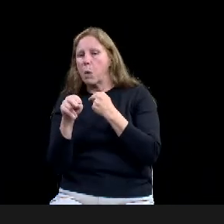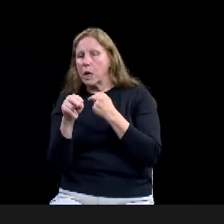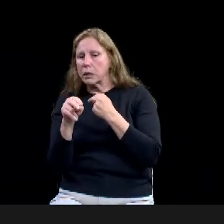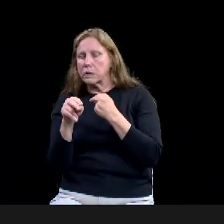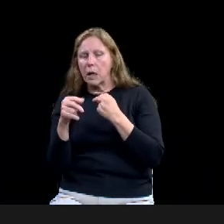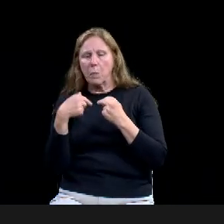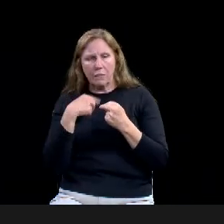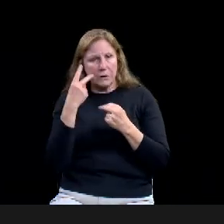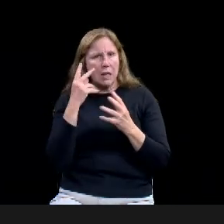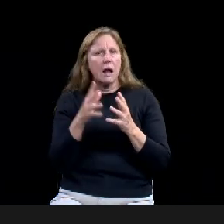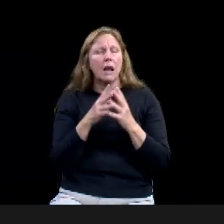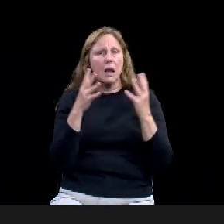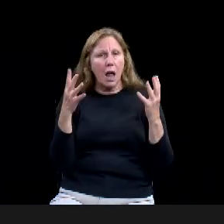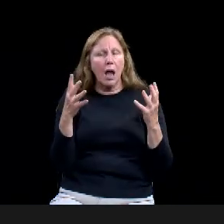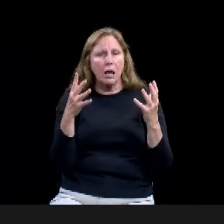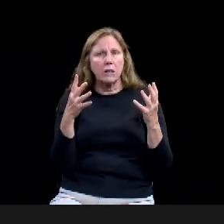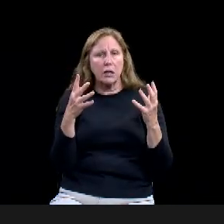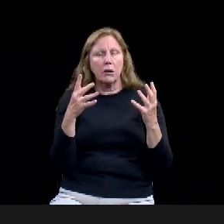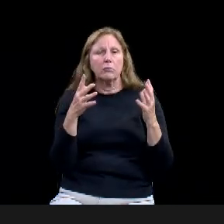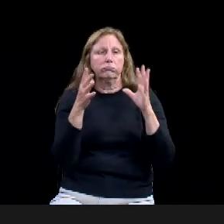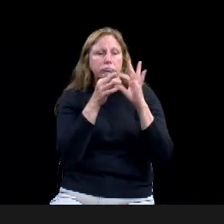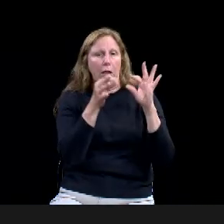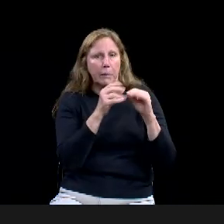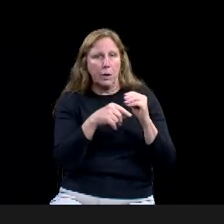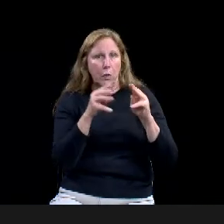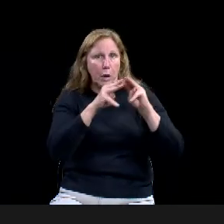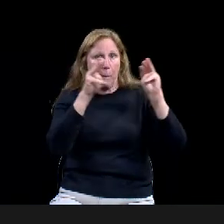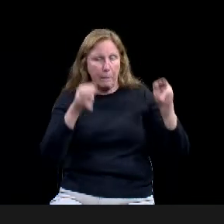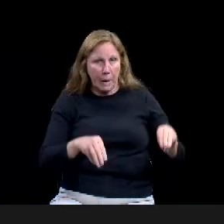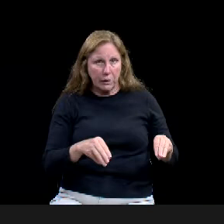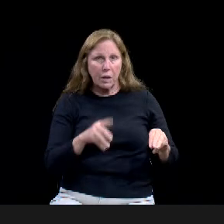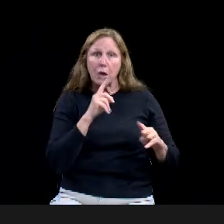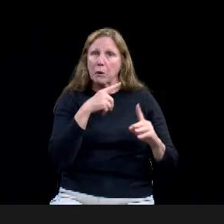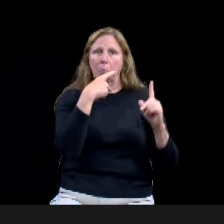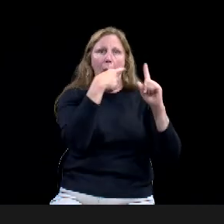an aid that diversifies the tourism industry in Waco. Next, please.